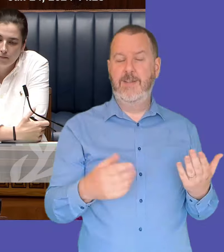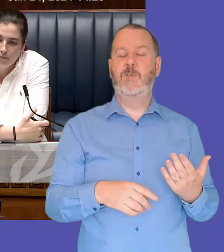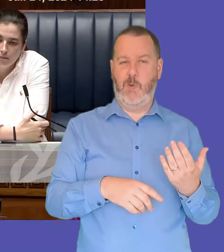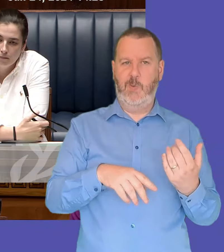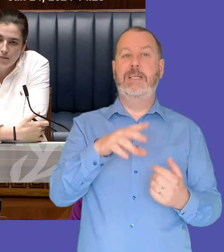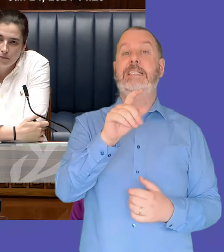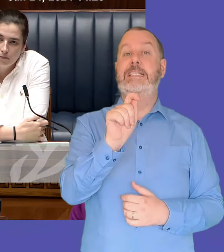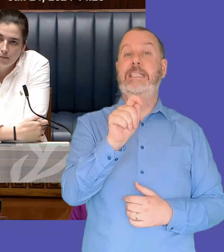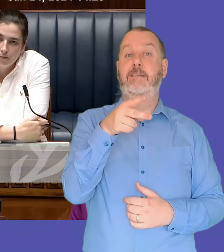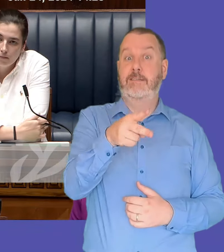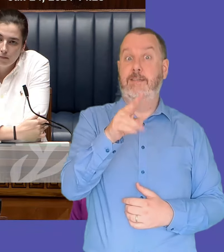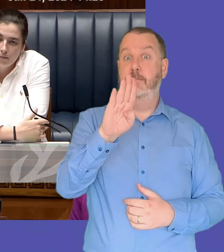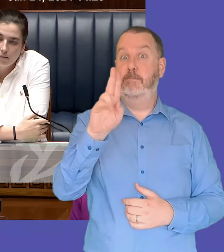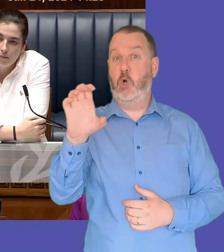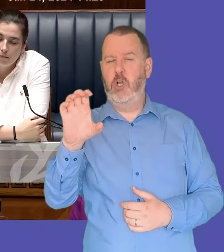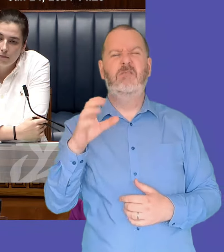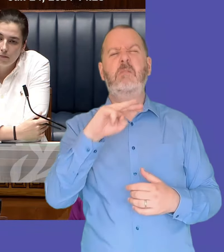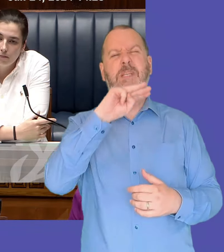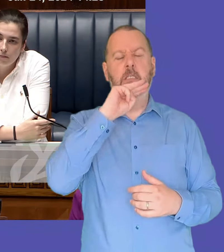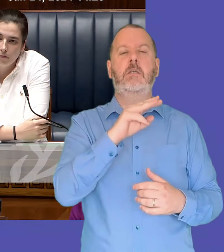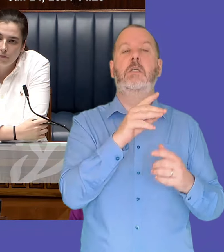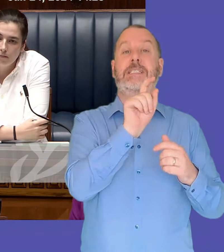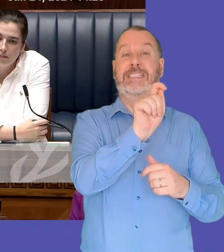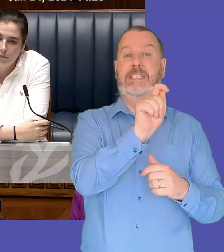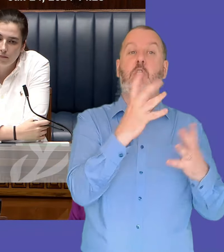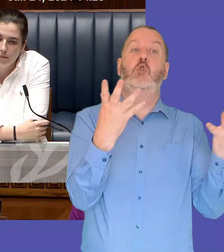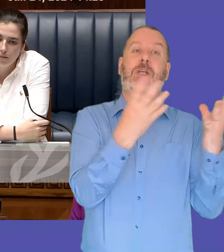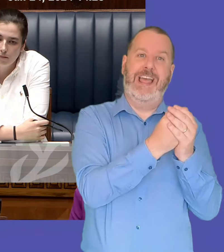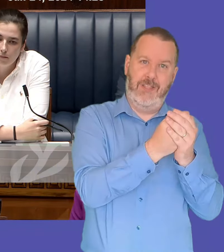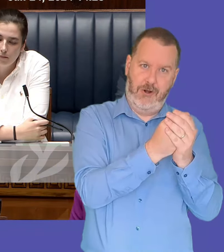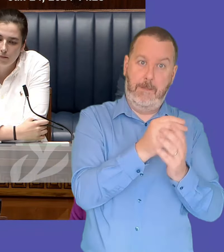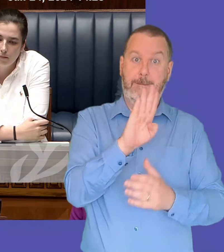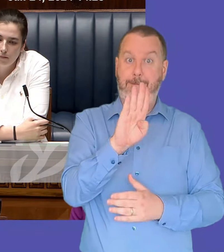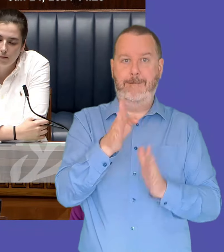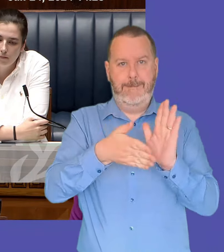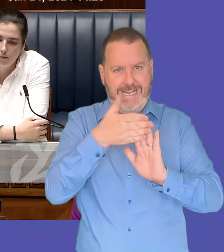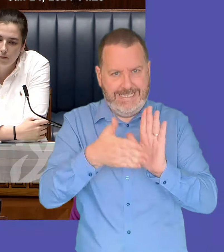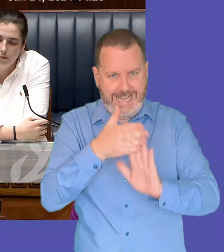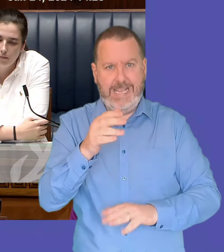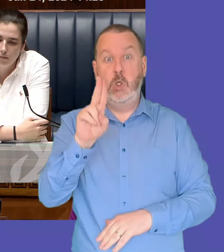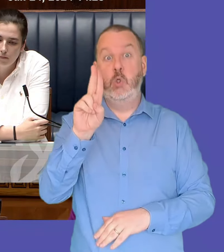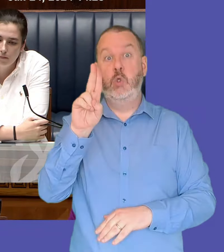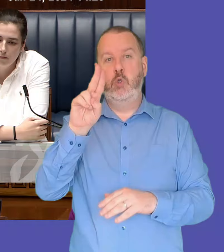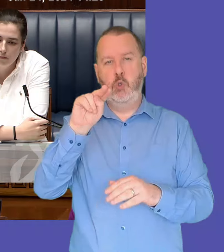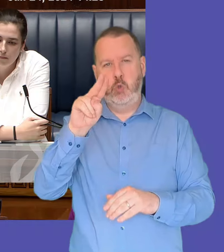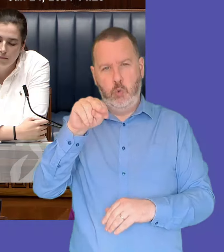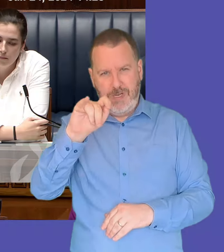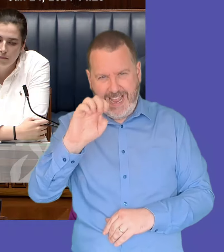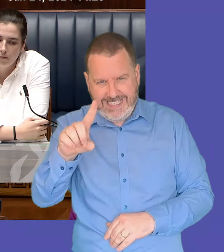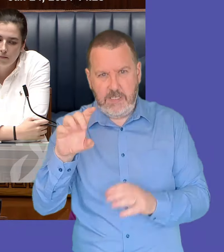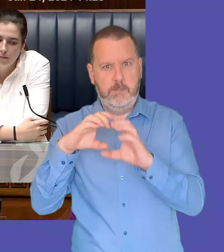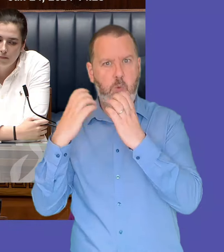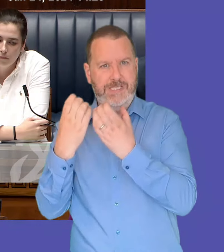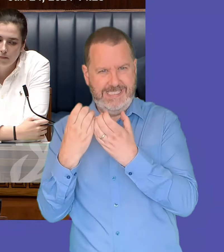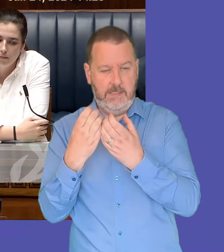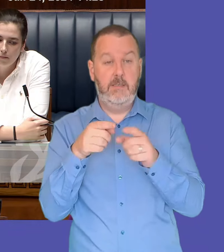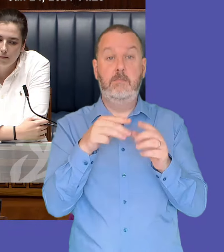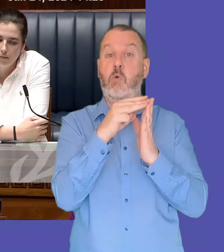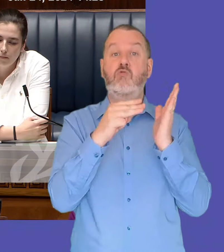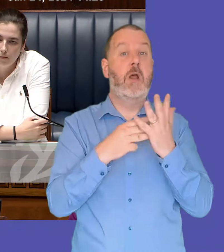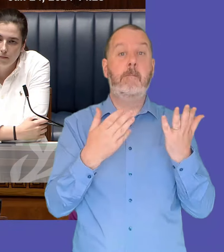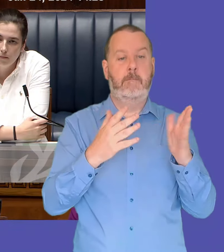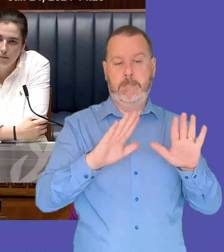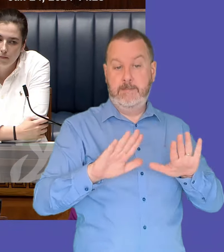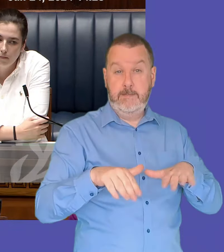which of course stands for as i mentioned before uh together building a united community and that's recognized that by delivering on the ground